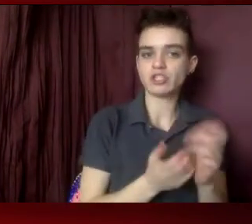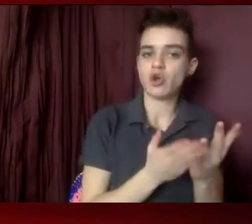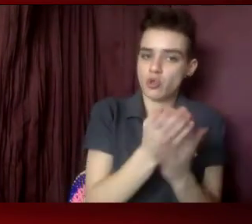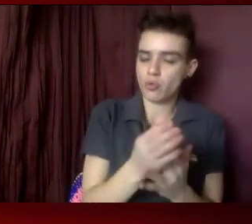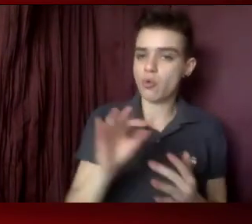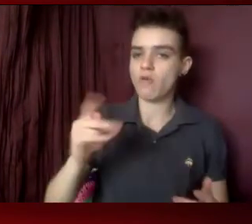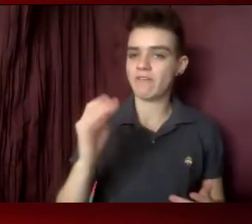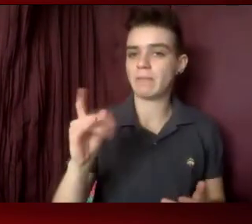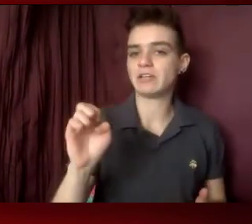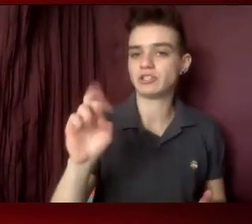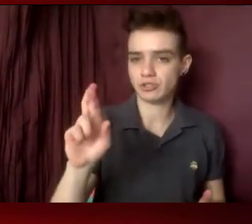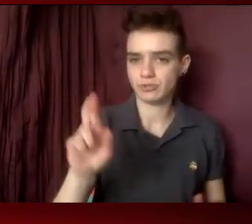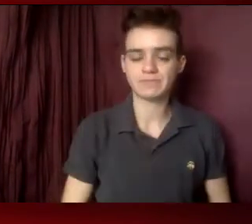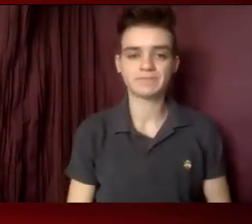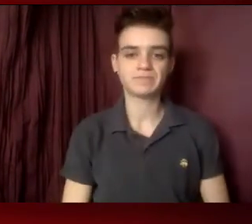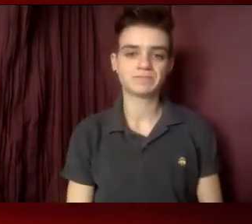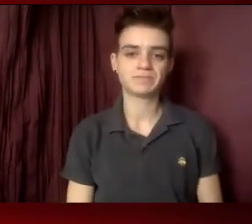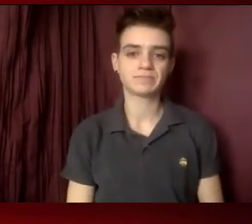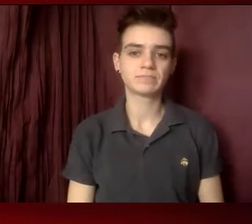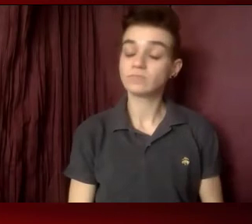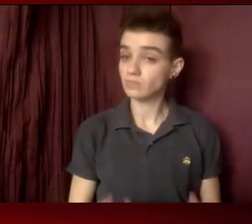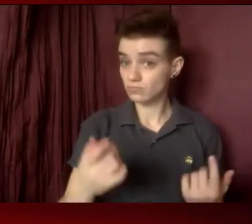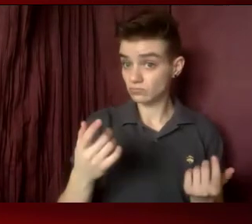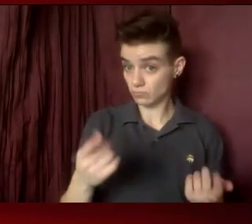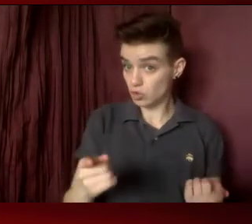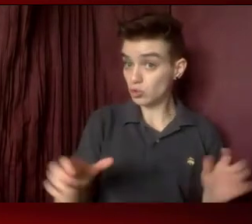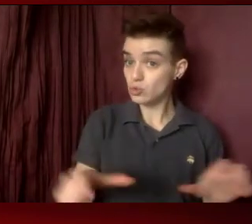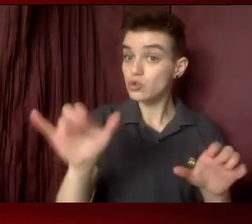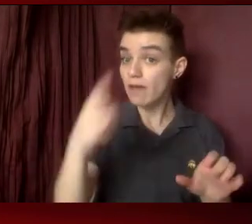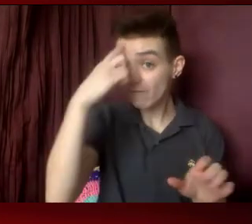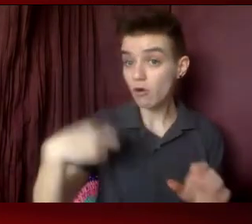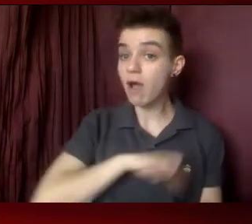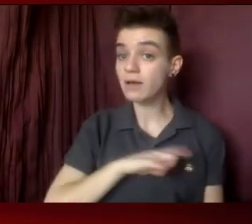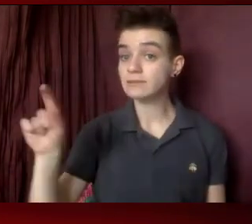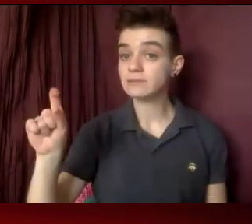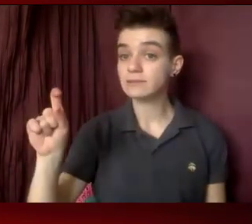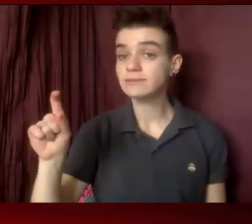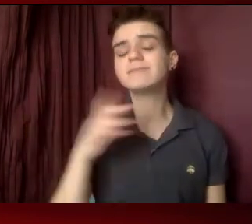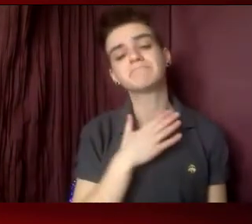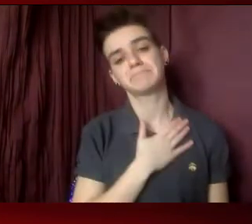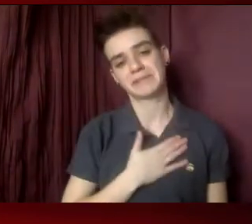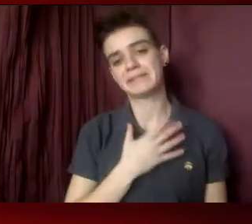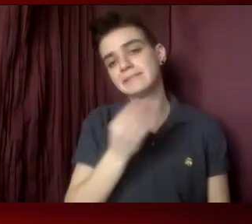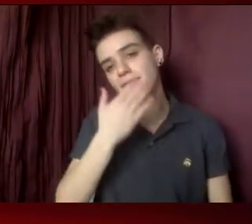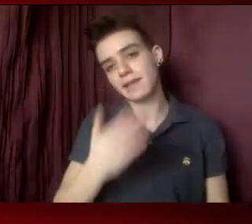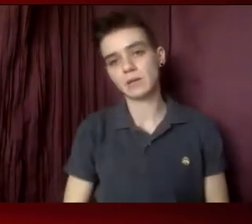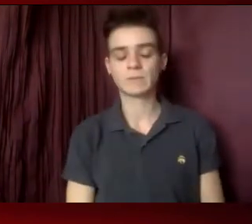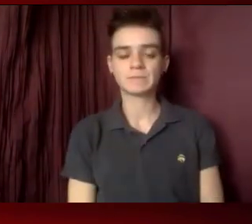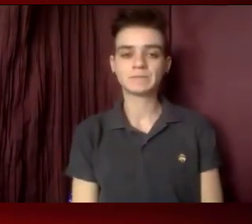to pass with only Democratic votes. Will you do that for us, Senator Warnock? Please. And thank you.